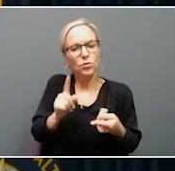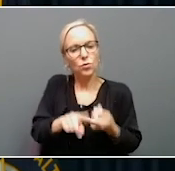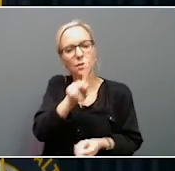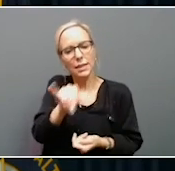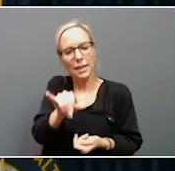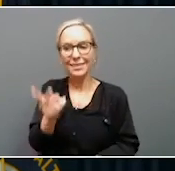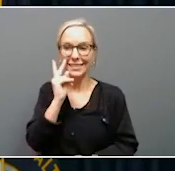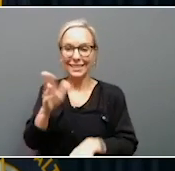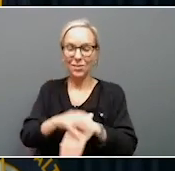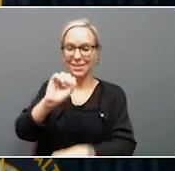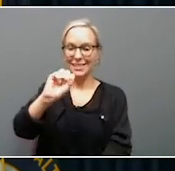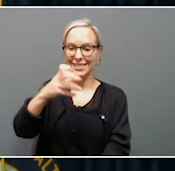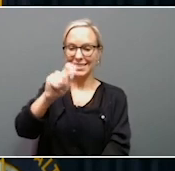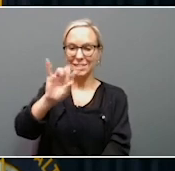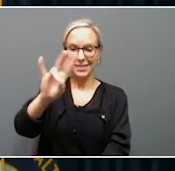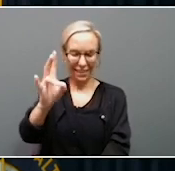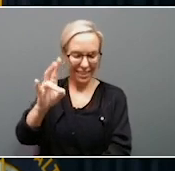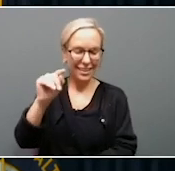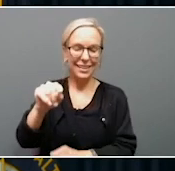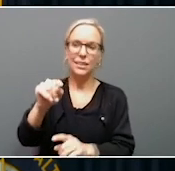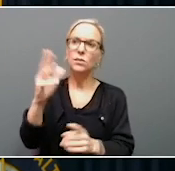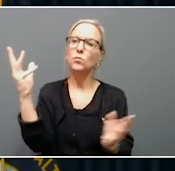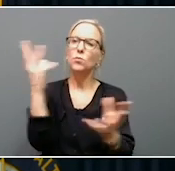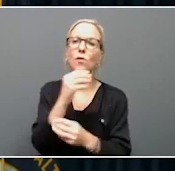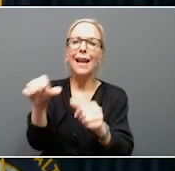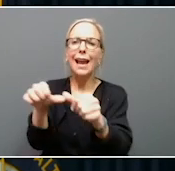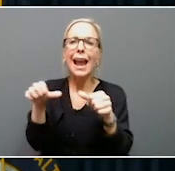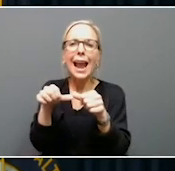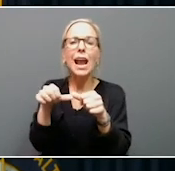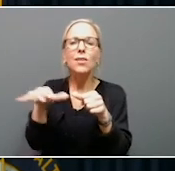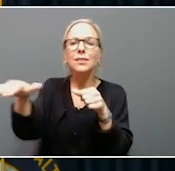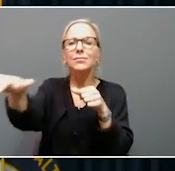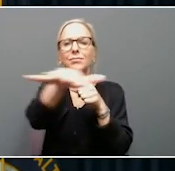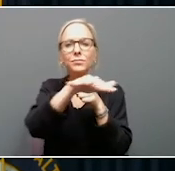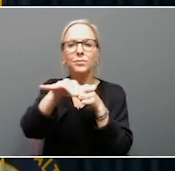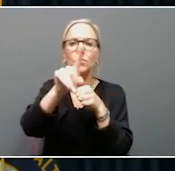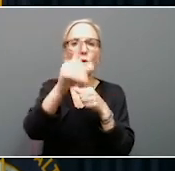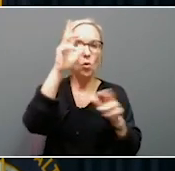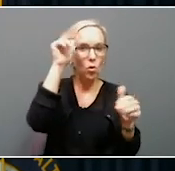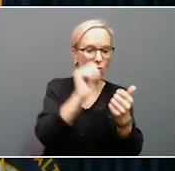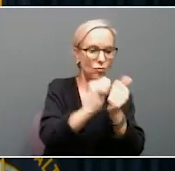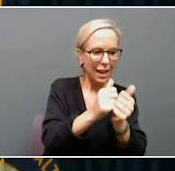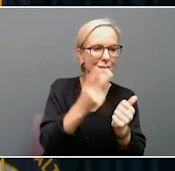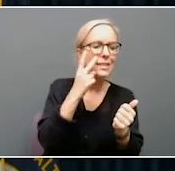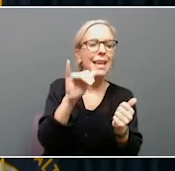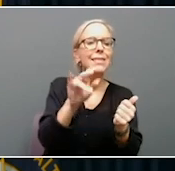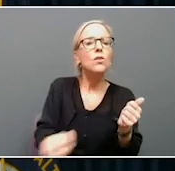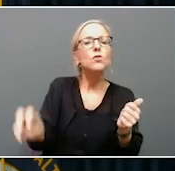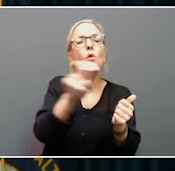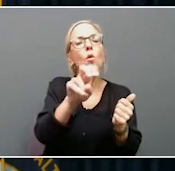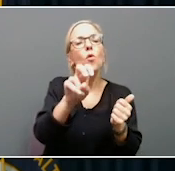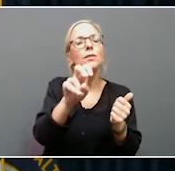September 7th, there have been beautiful areas built out at our tracks that are going to be tourist destinations, whether